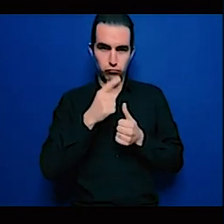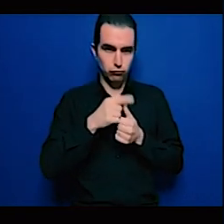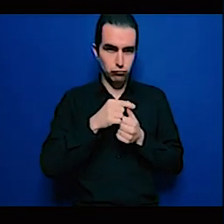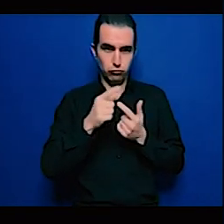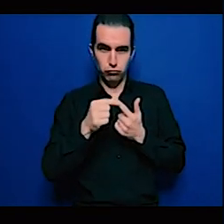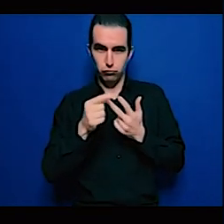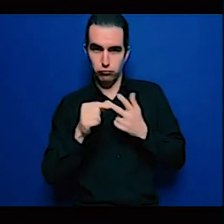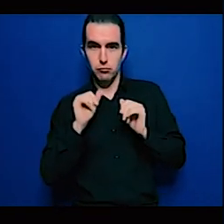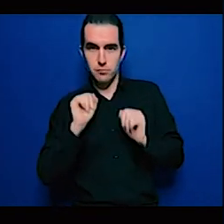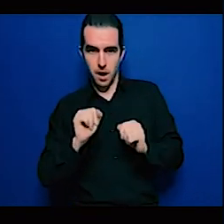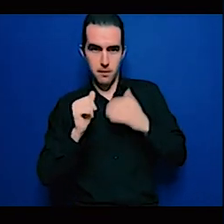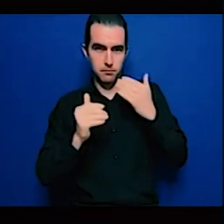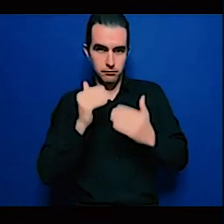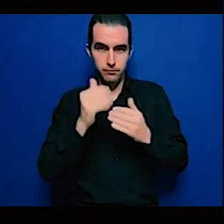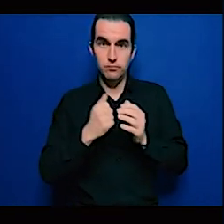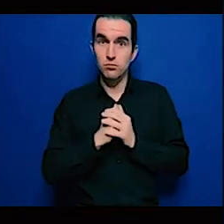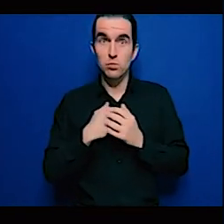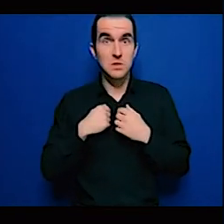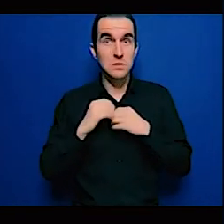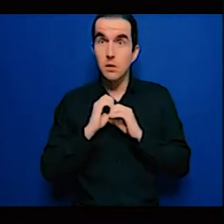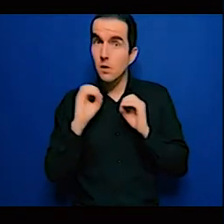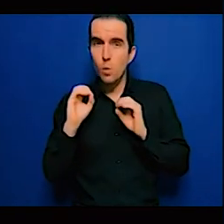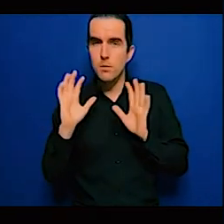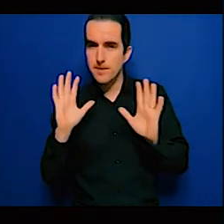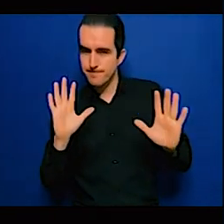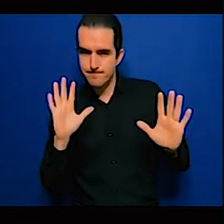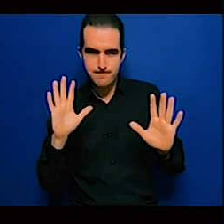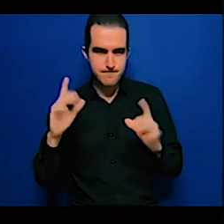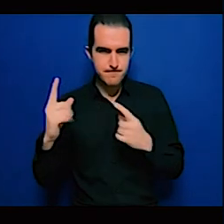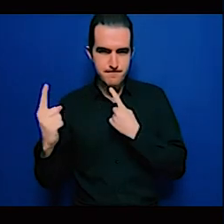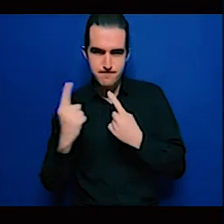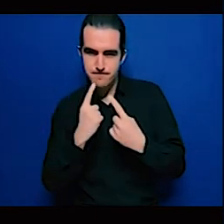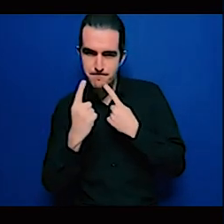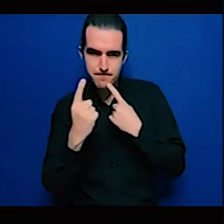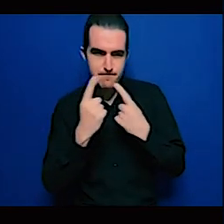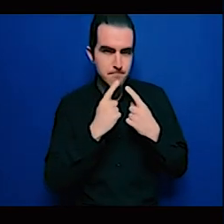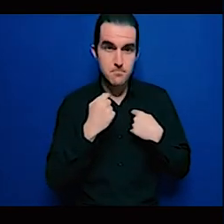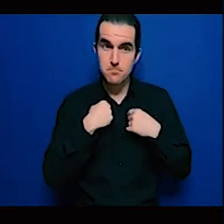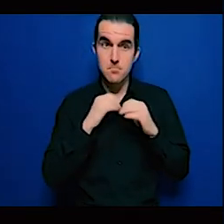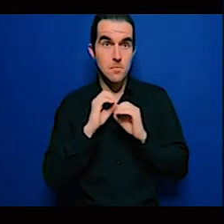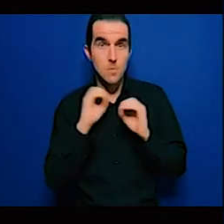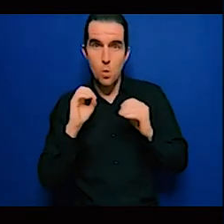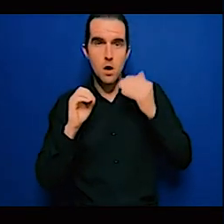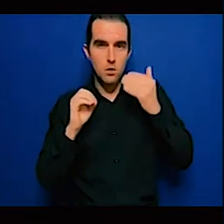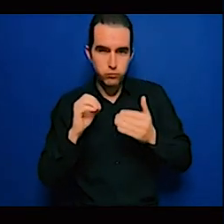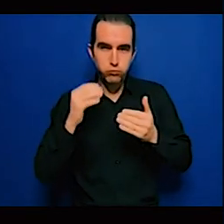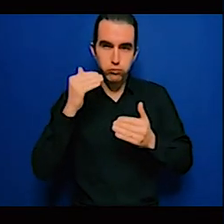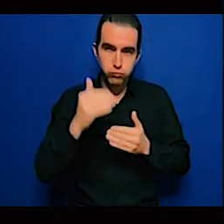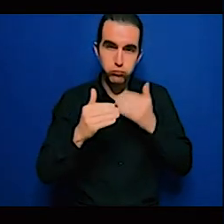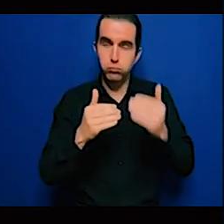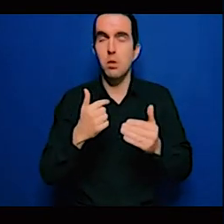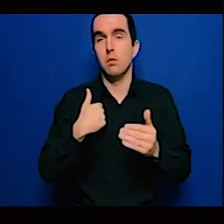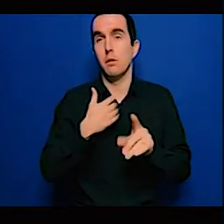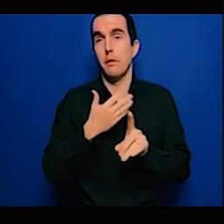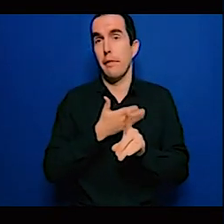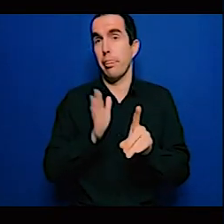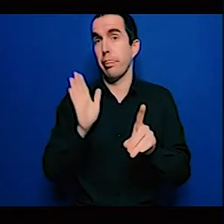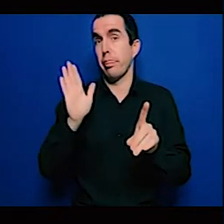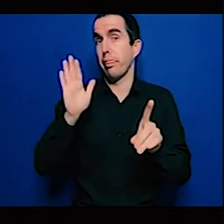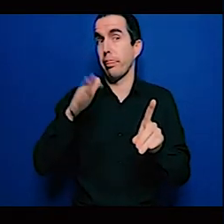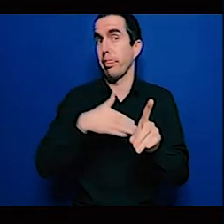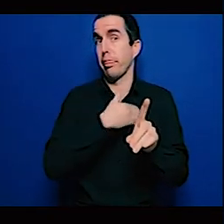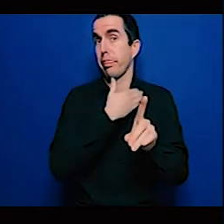landscape should be scaled up and he proposes six points he says